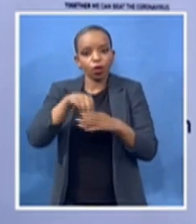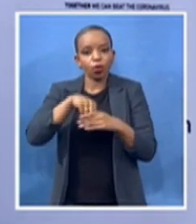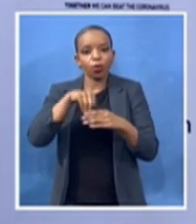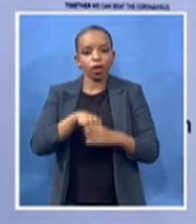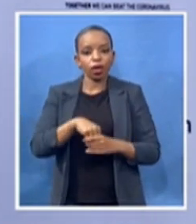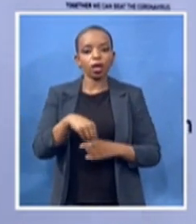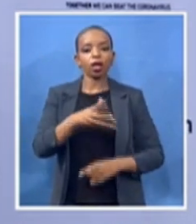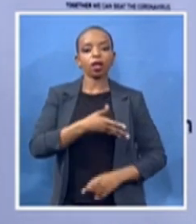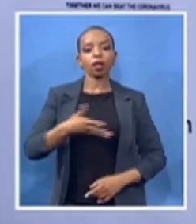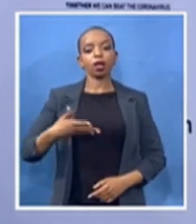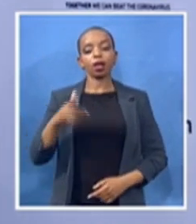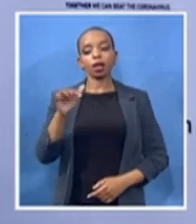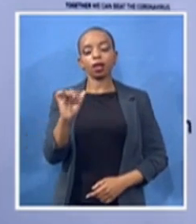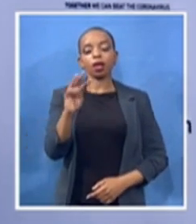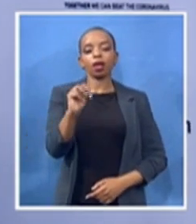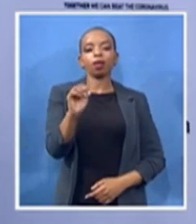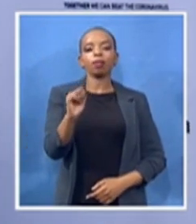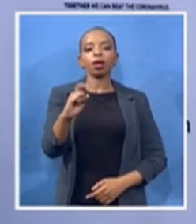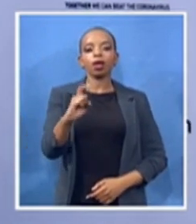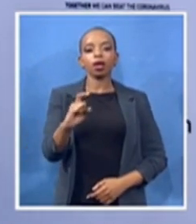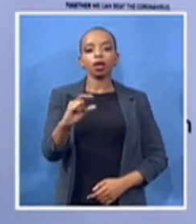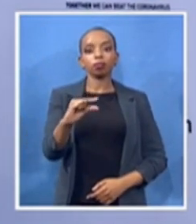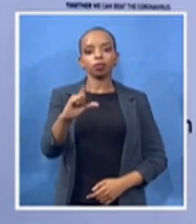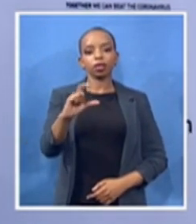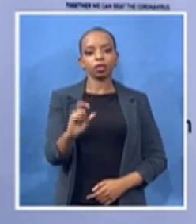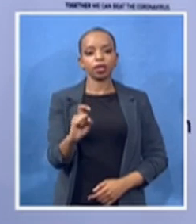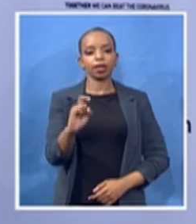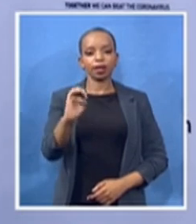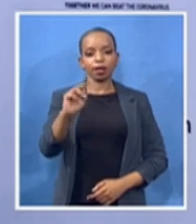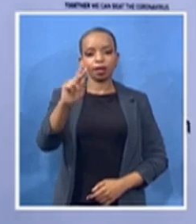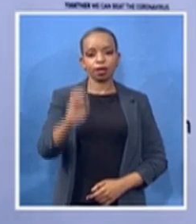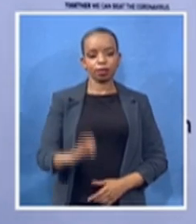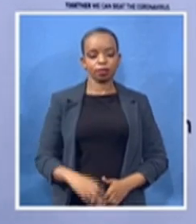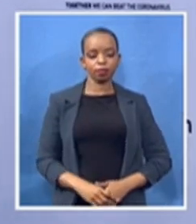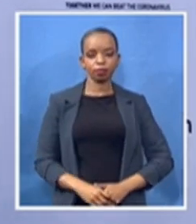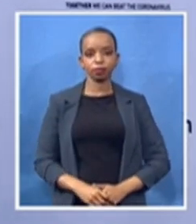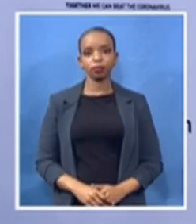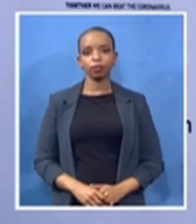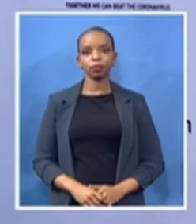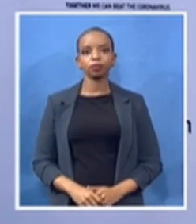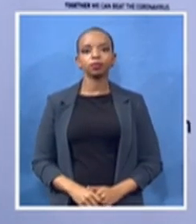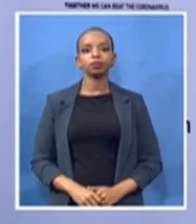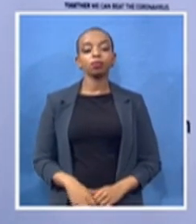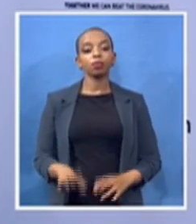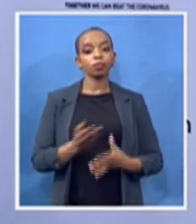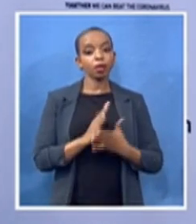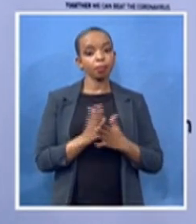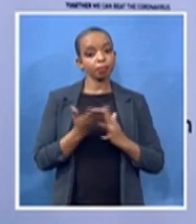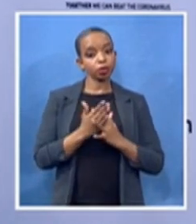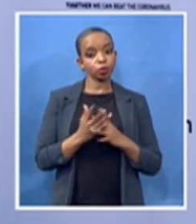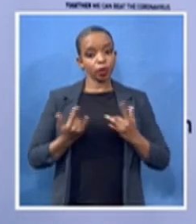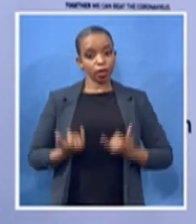between now and december we've aligned our work with the national heritage council